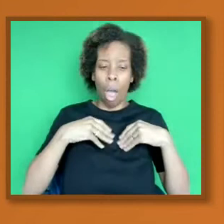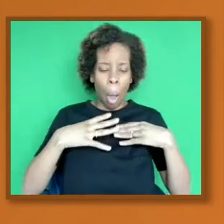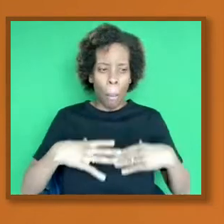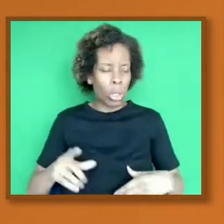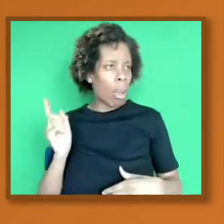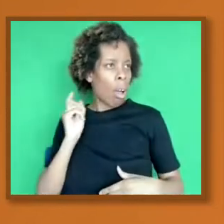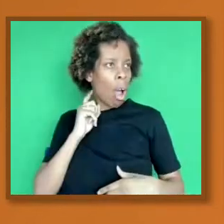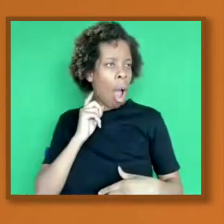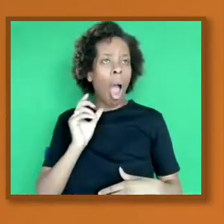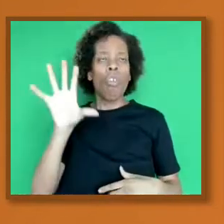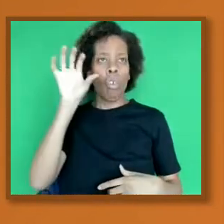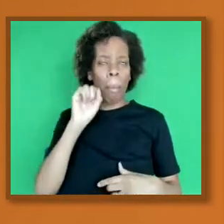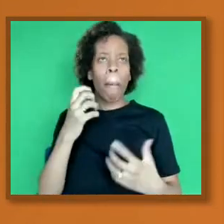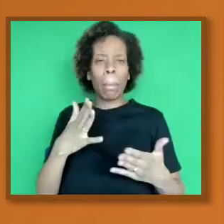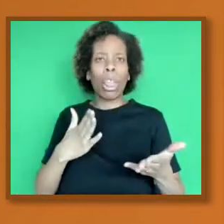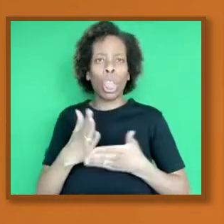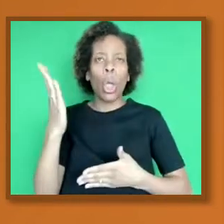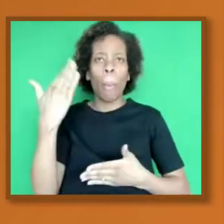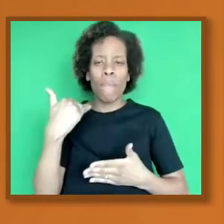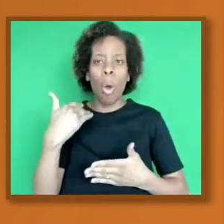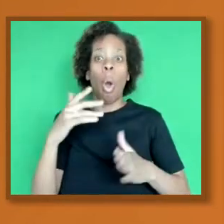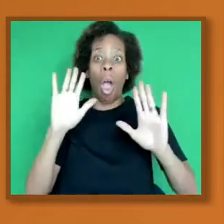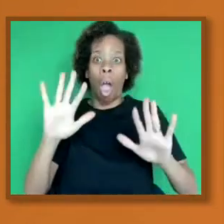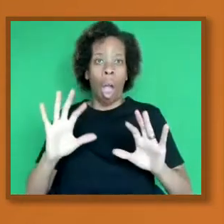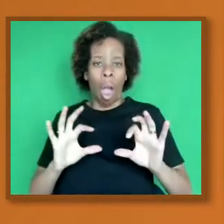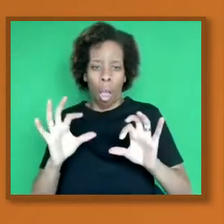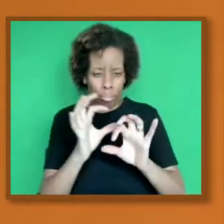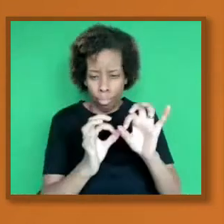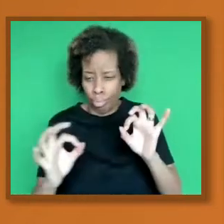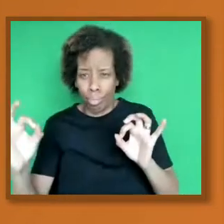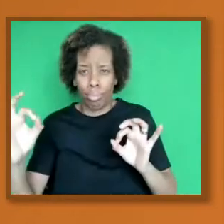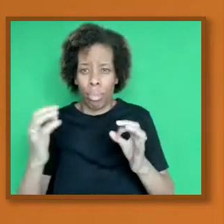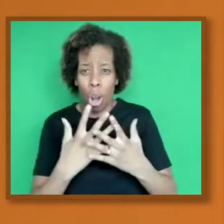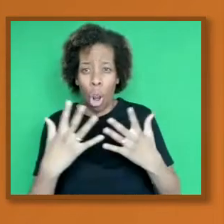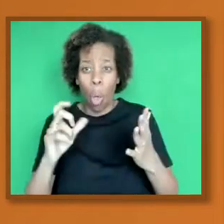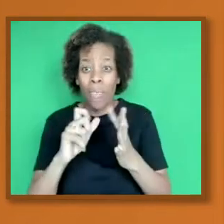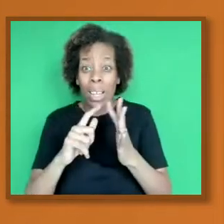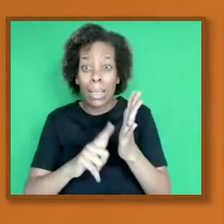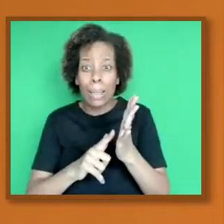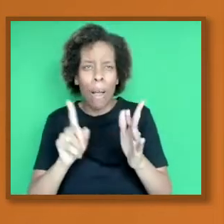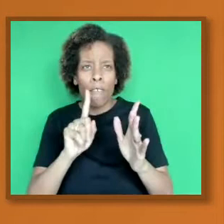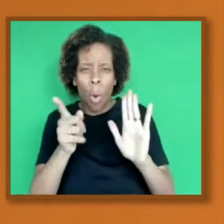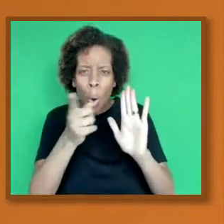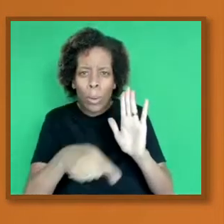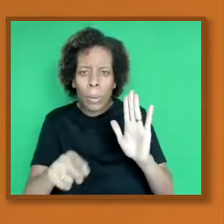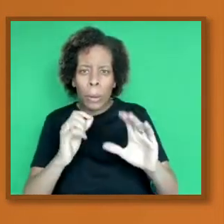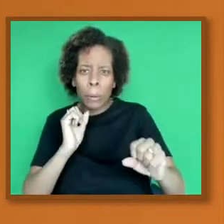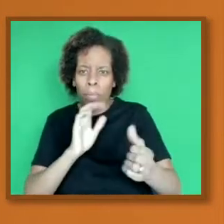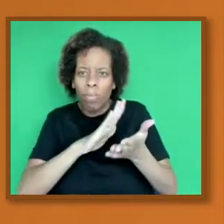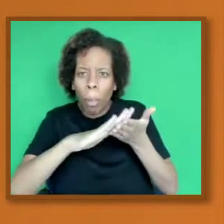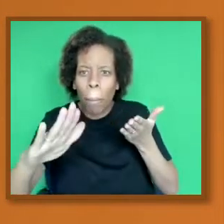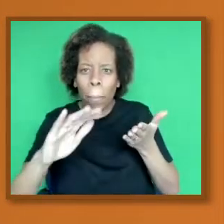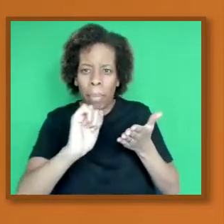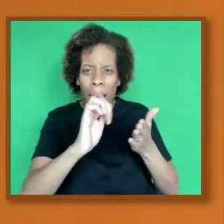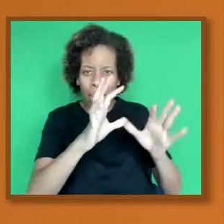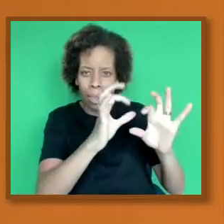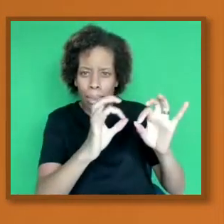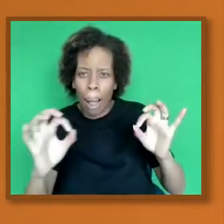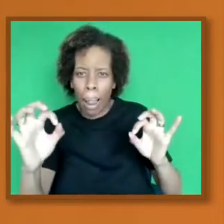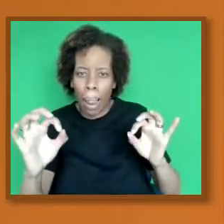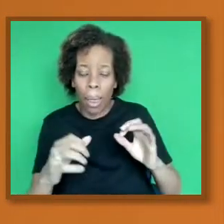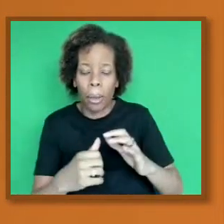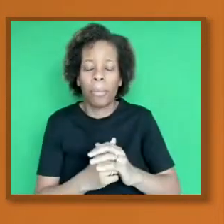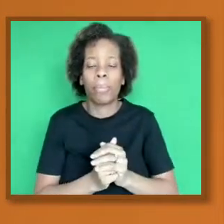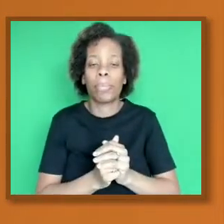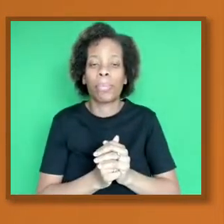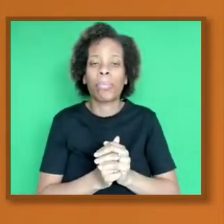It destroys the bacteria and so forth. And the history of vaccines, ladies and gentlemen, has been known